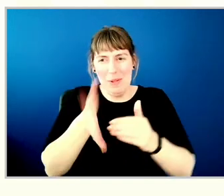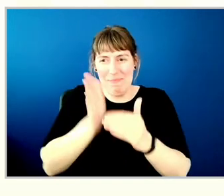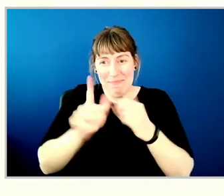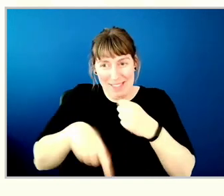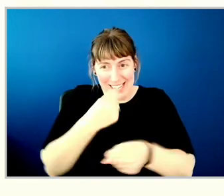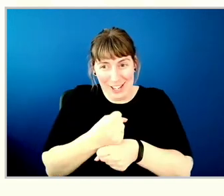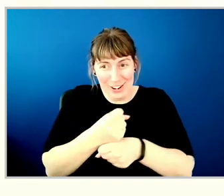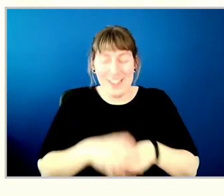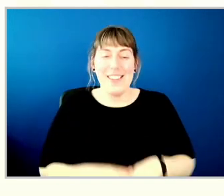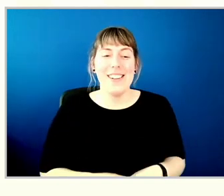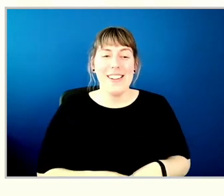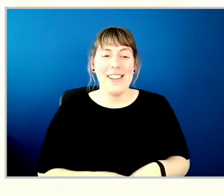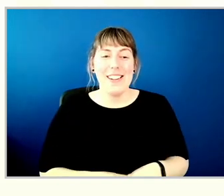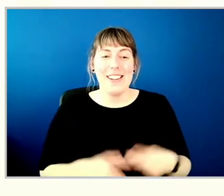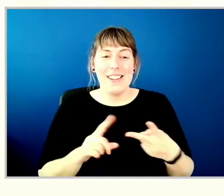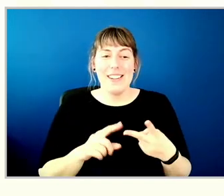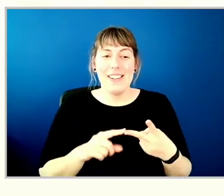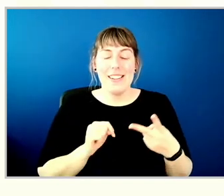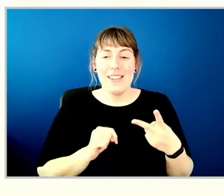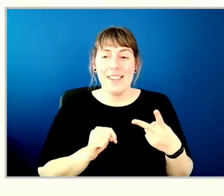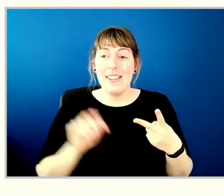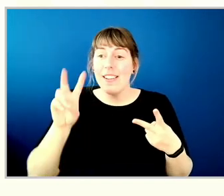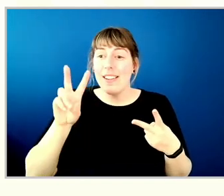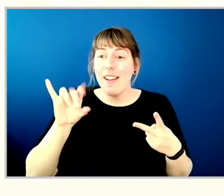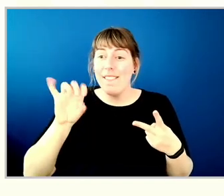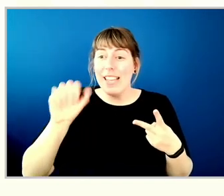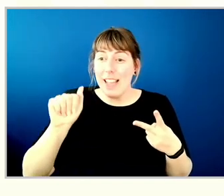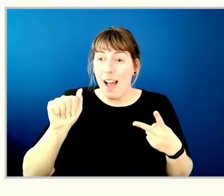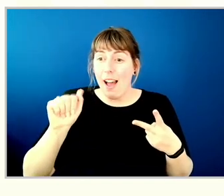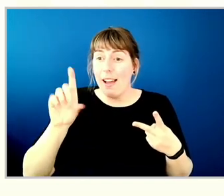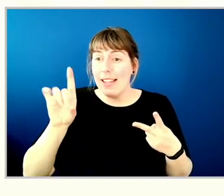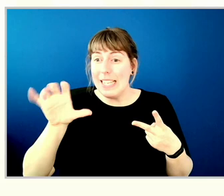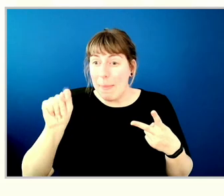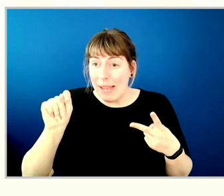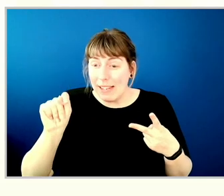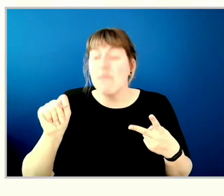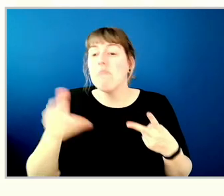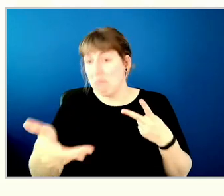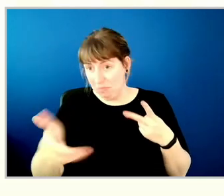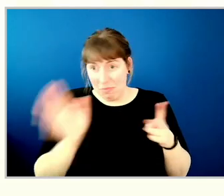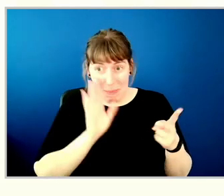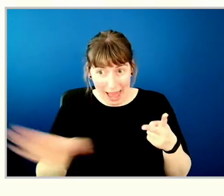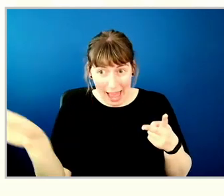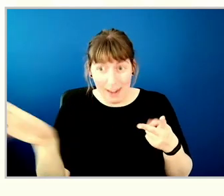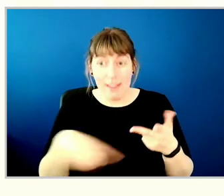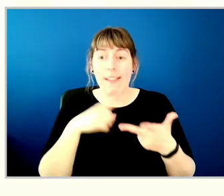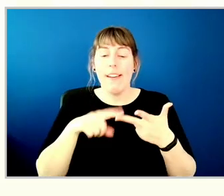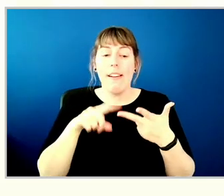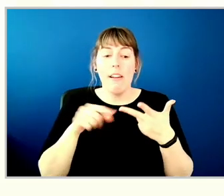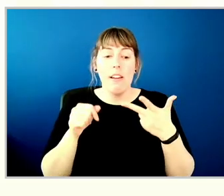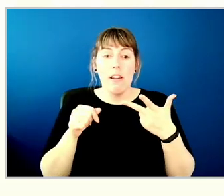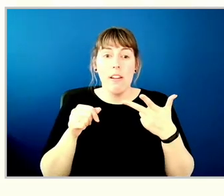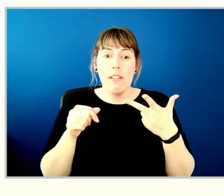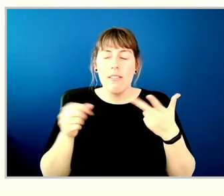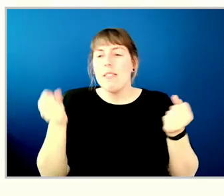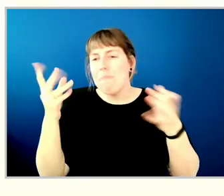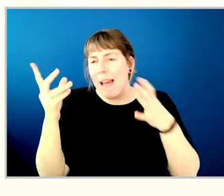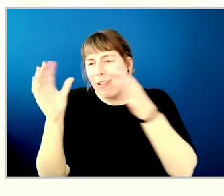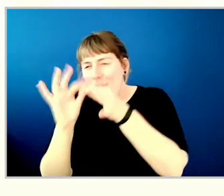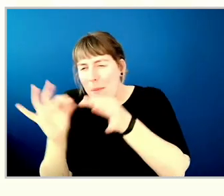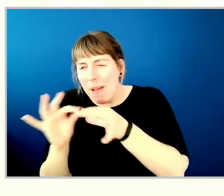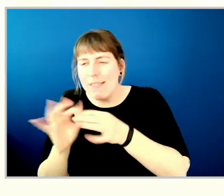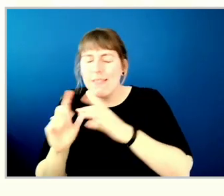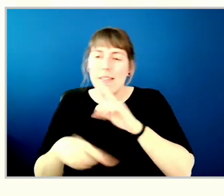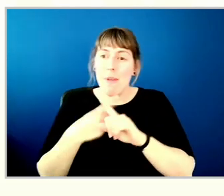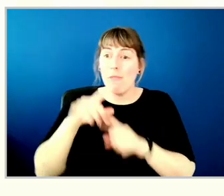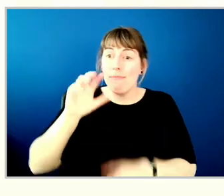And we're also, we have things like Visa Debit is on our roadmap and we're also looking at enhancements. We know we get many comments in terms of